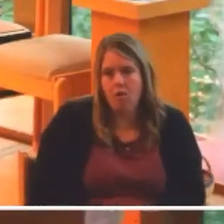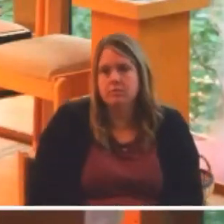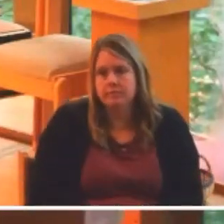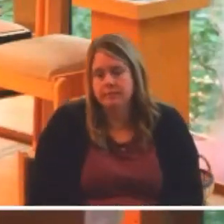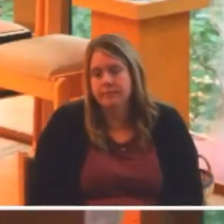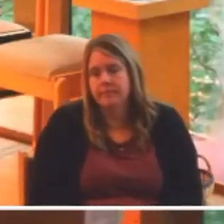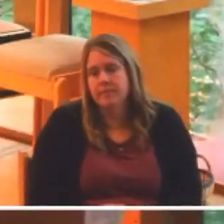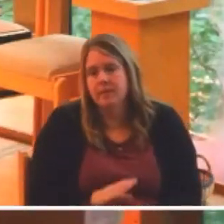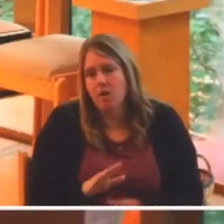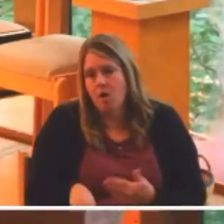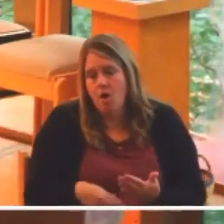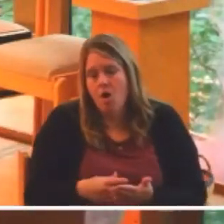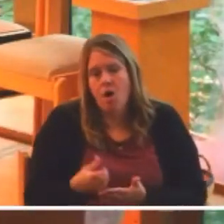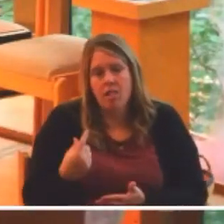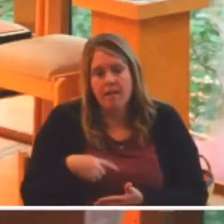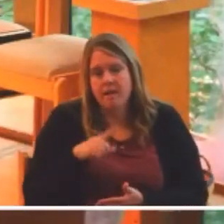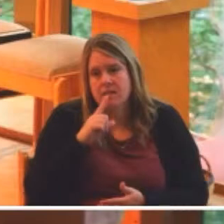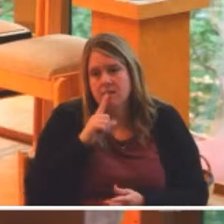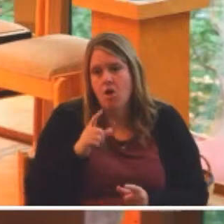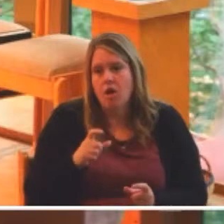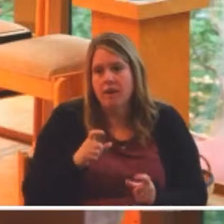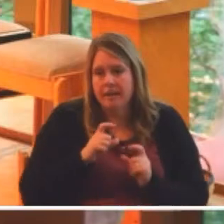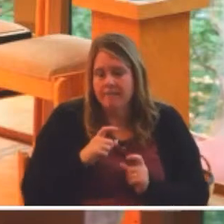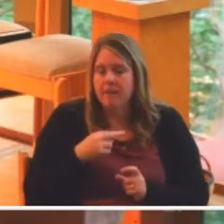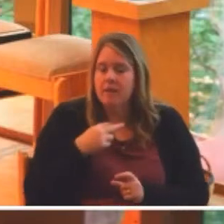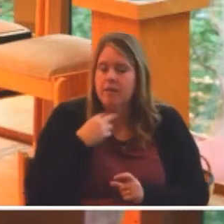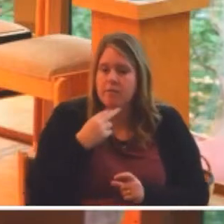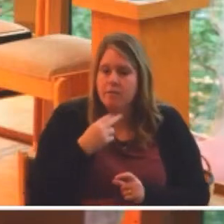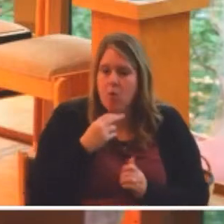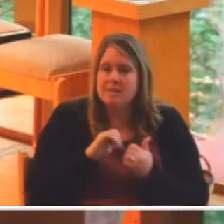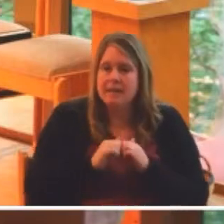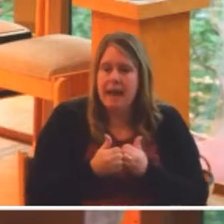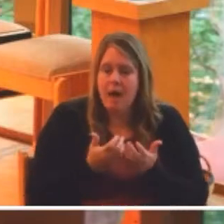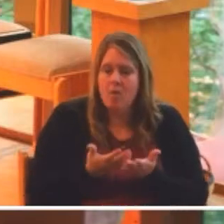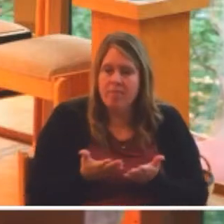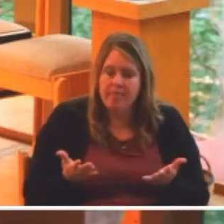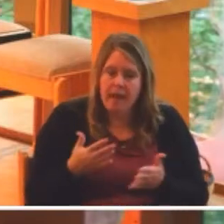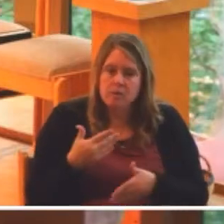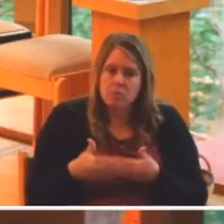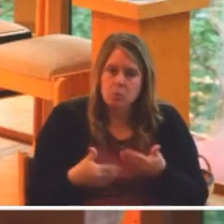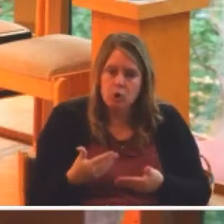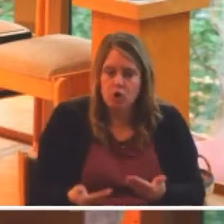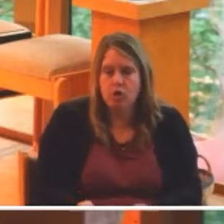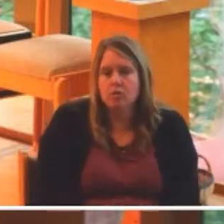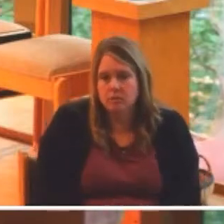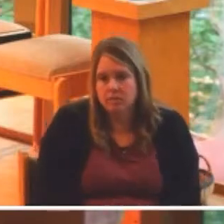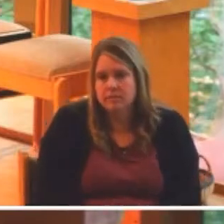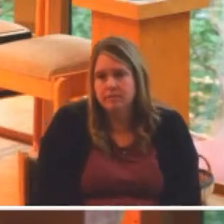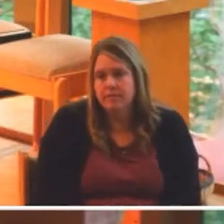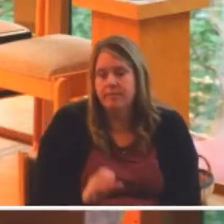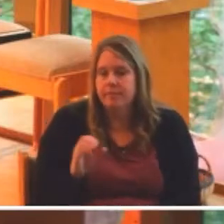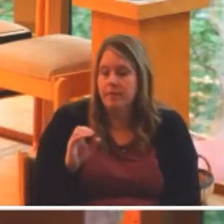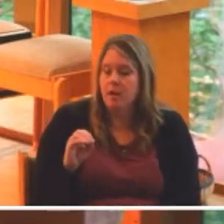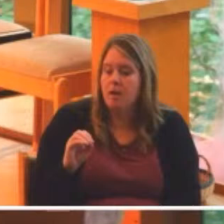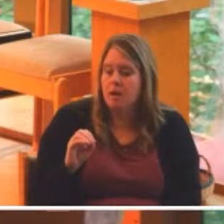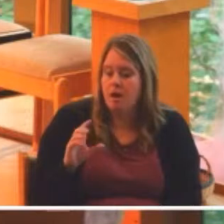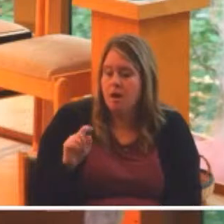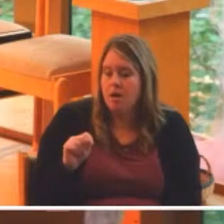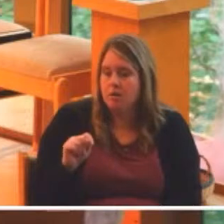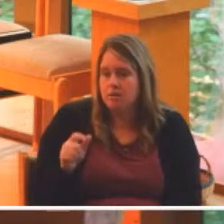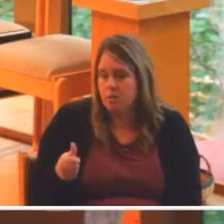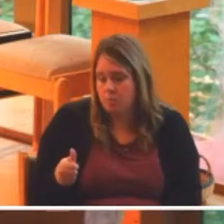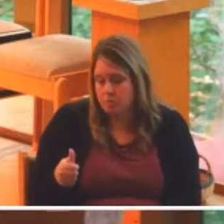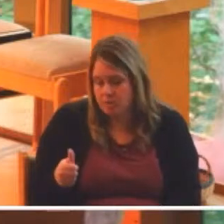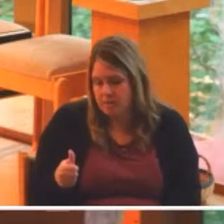reasonably we might, a voice in how things work here. I'm not going to pretend that God necessarily